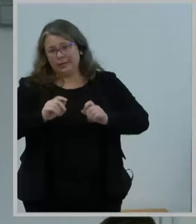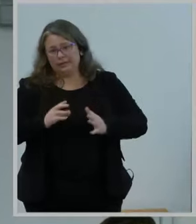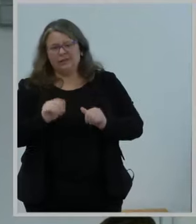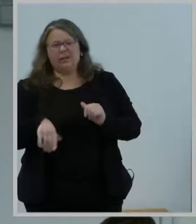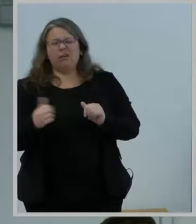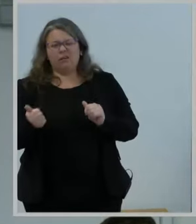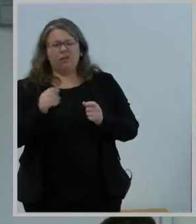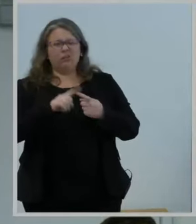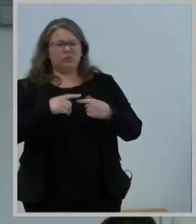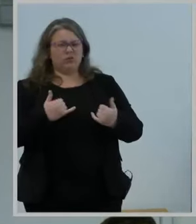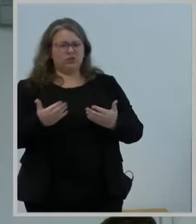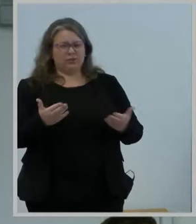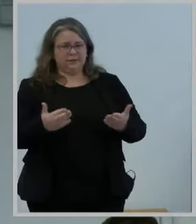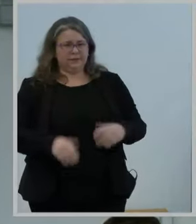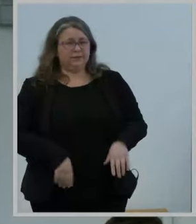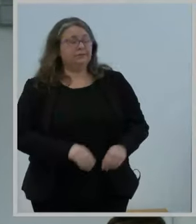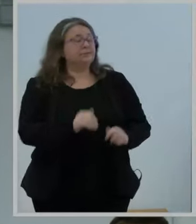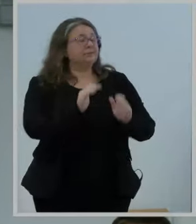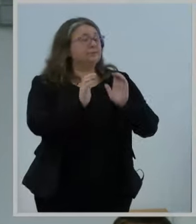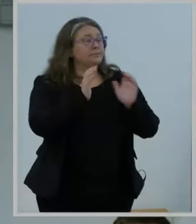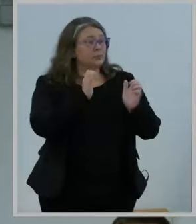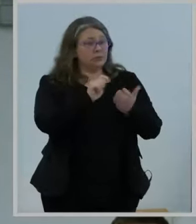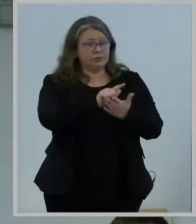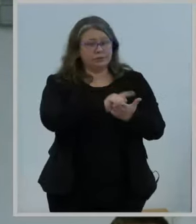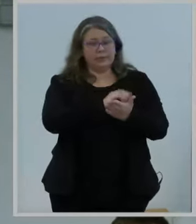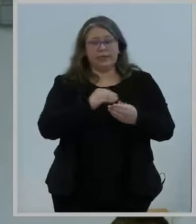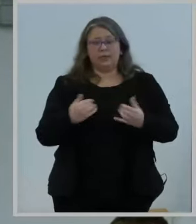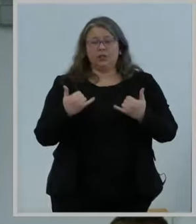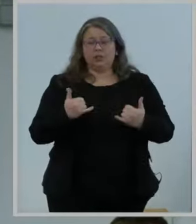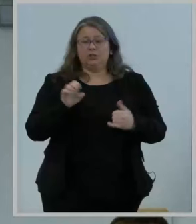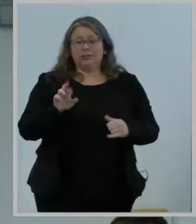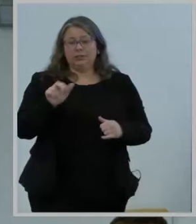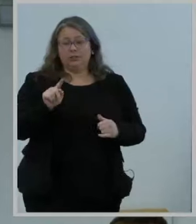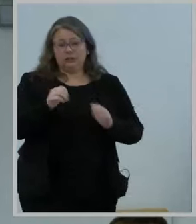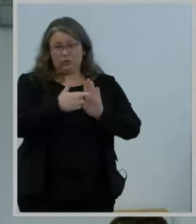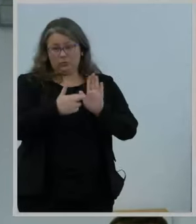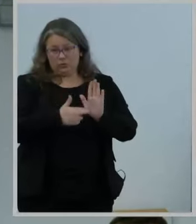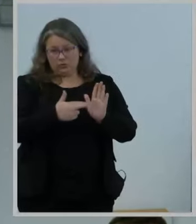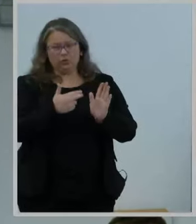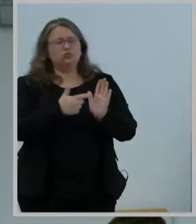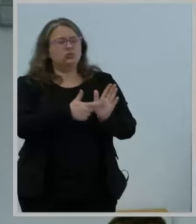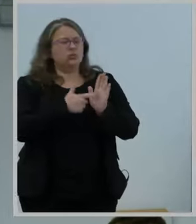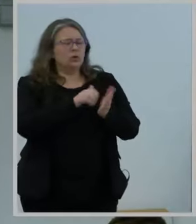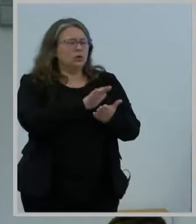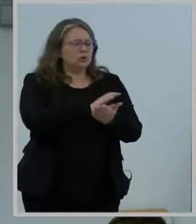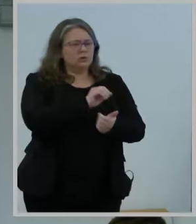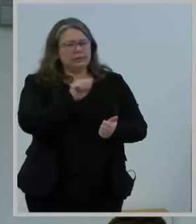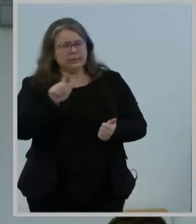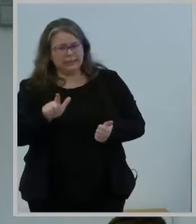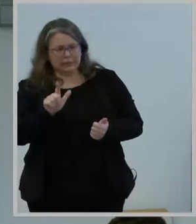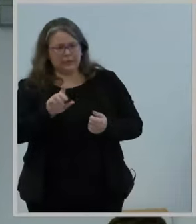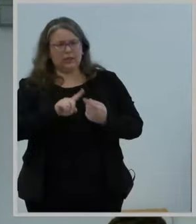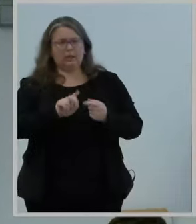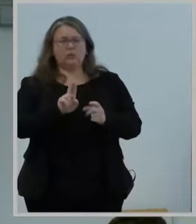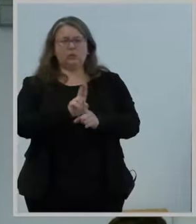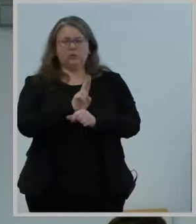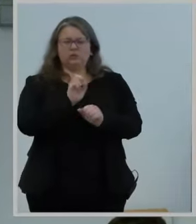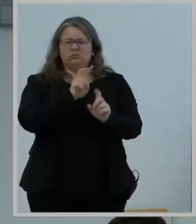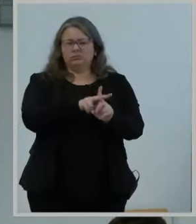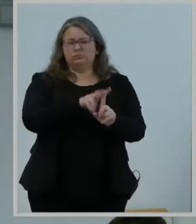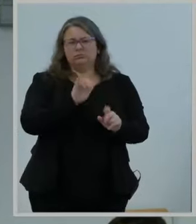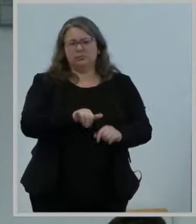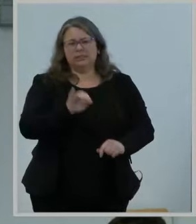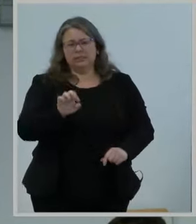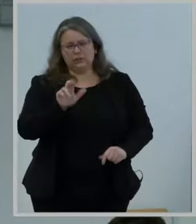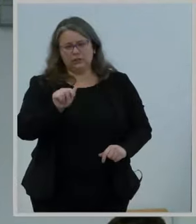Act and the E-rate program rules require schools and libraries to use E-rate-supported services primarily for educational purposes. In the case